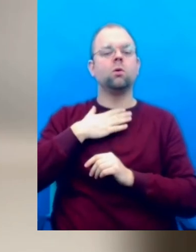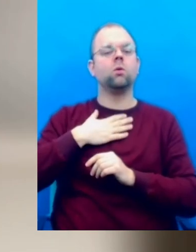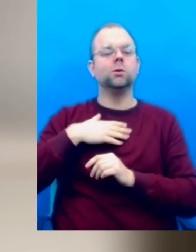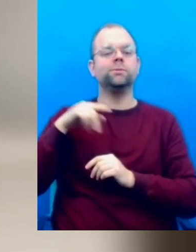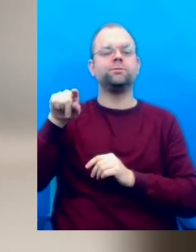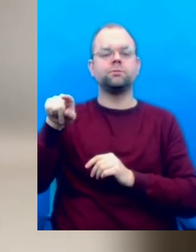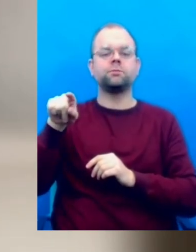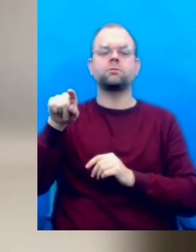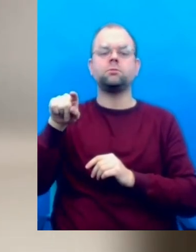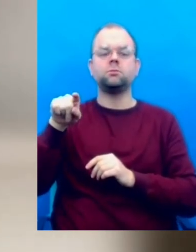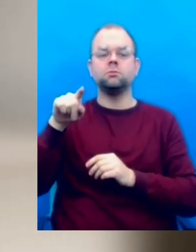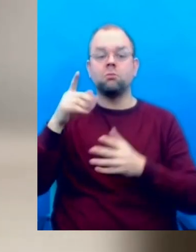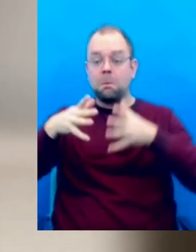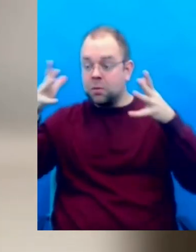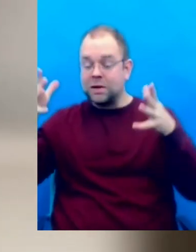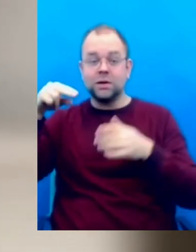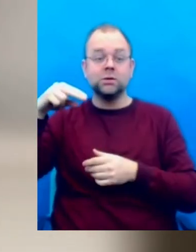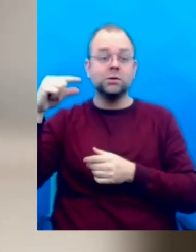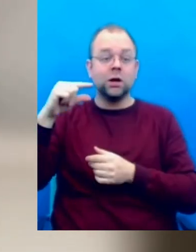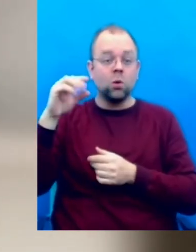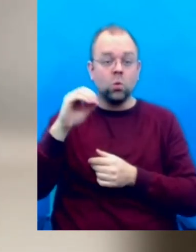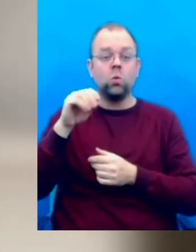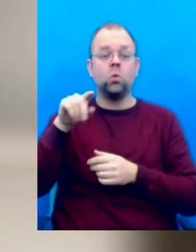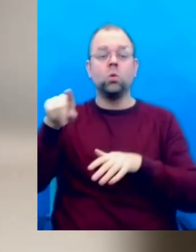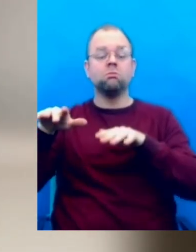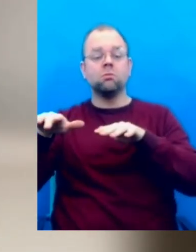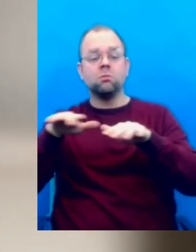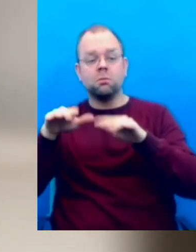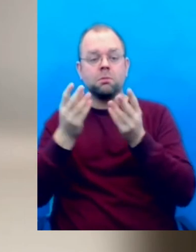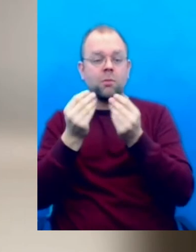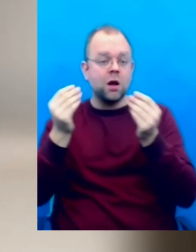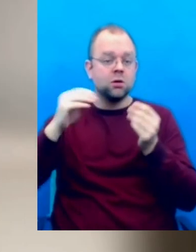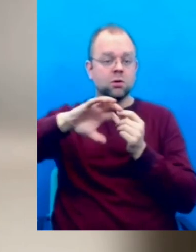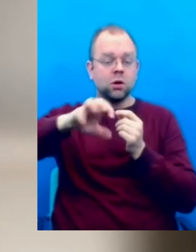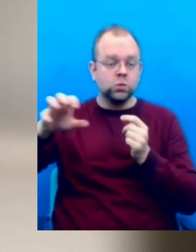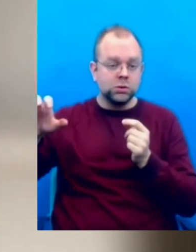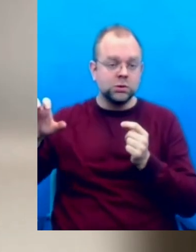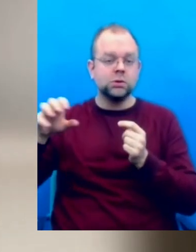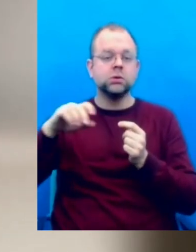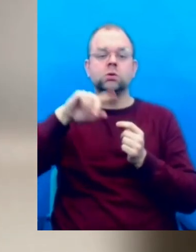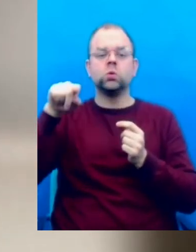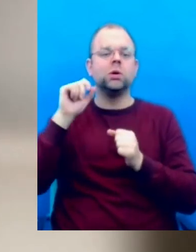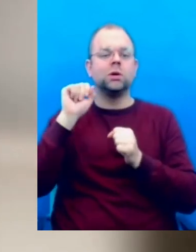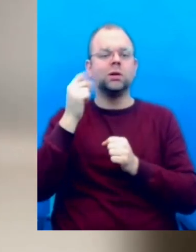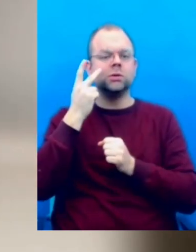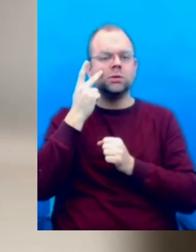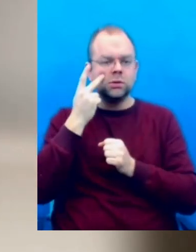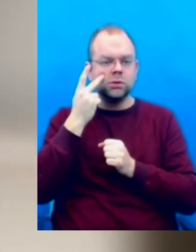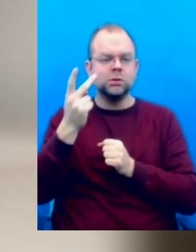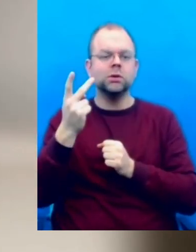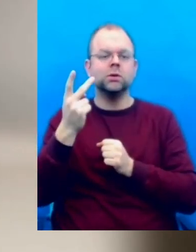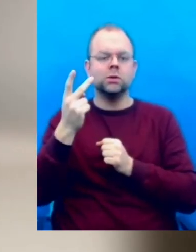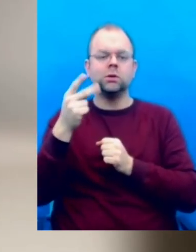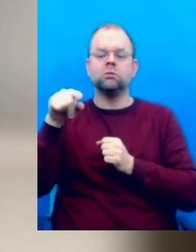where we could, you know, enable this NGO in different countries. And then we would